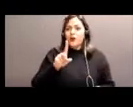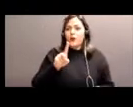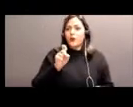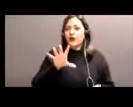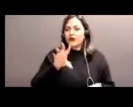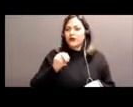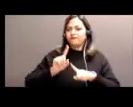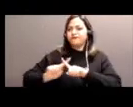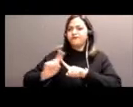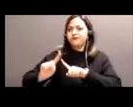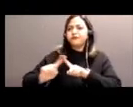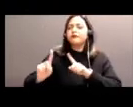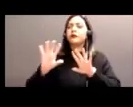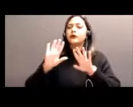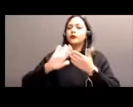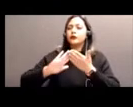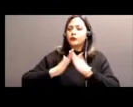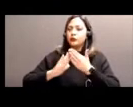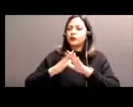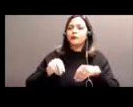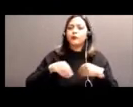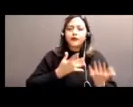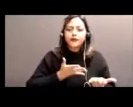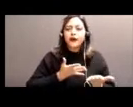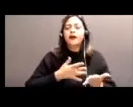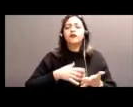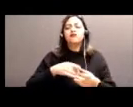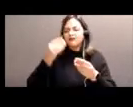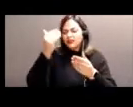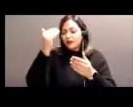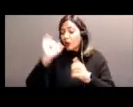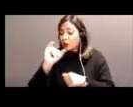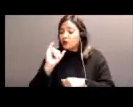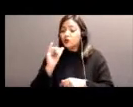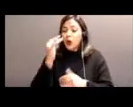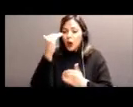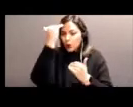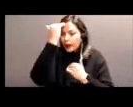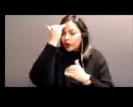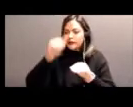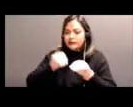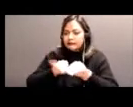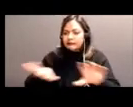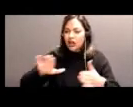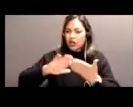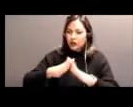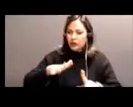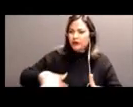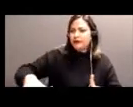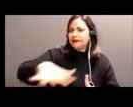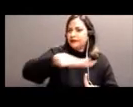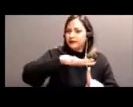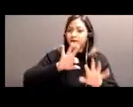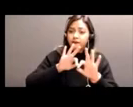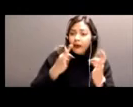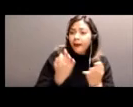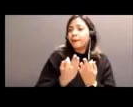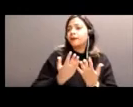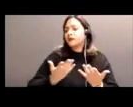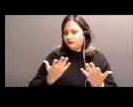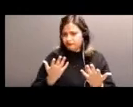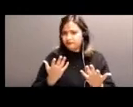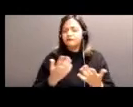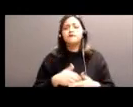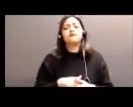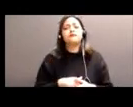to seniors to families and awarenesses in the community. Sharing this model has